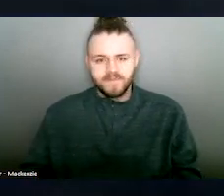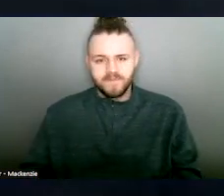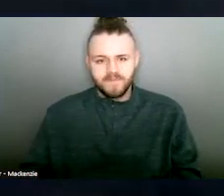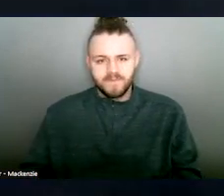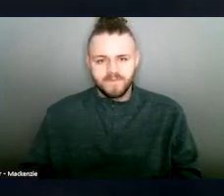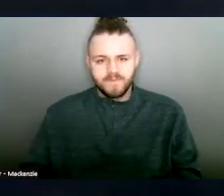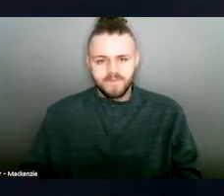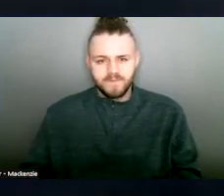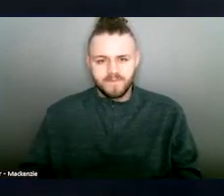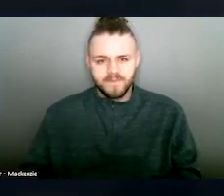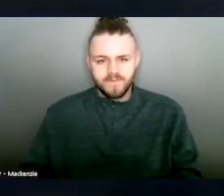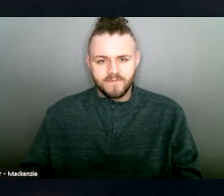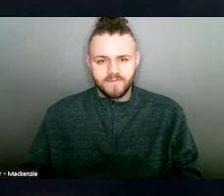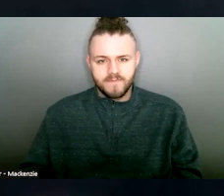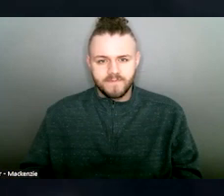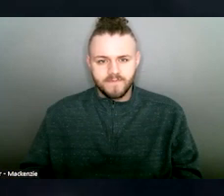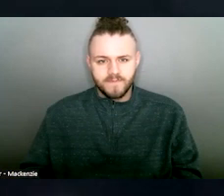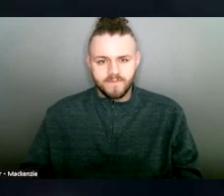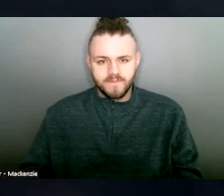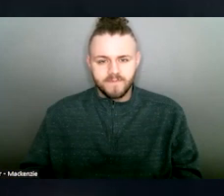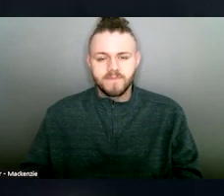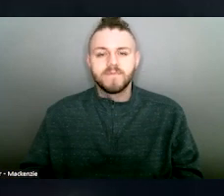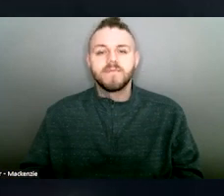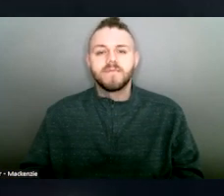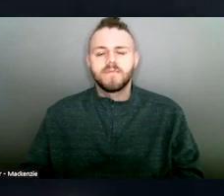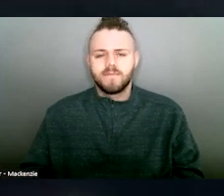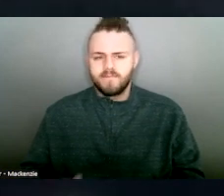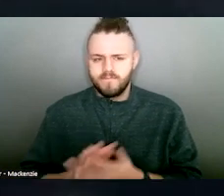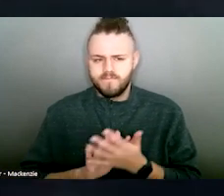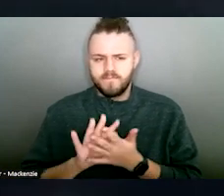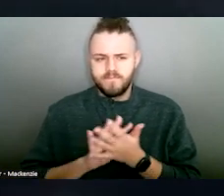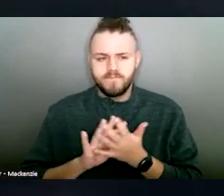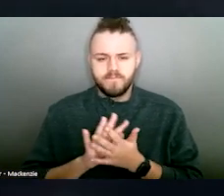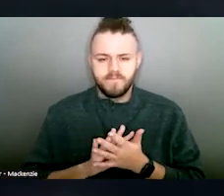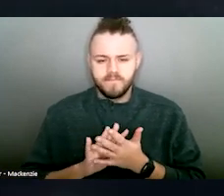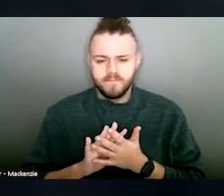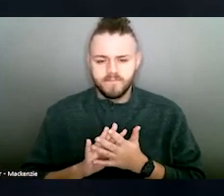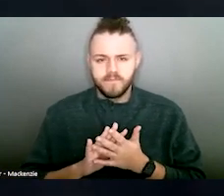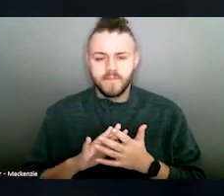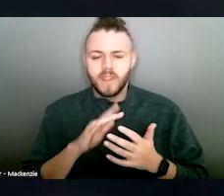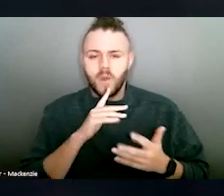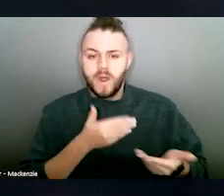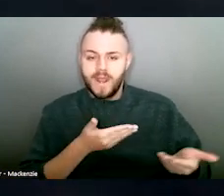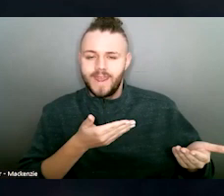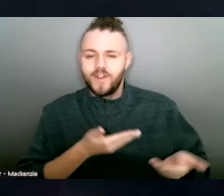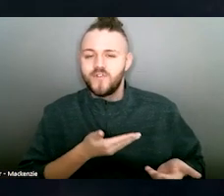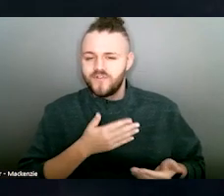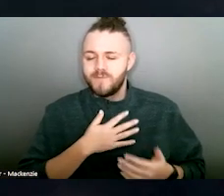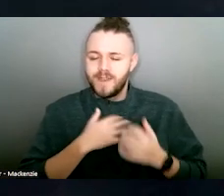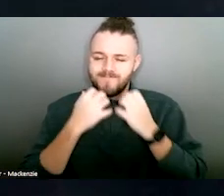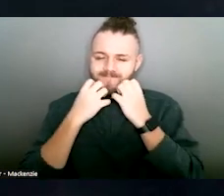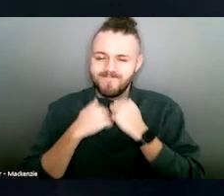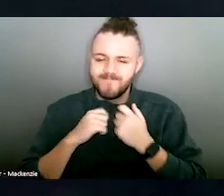My most important job today was to interview that my colleague and dear friend, it really is